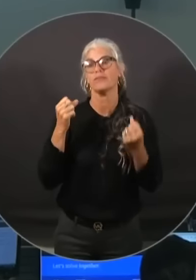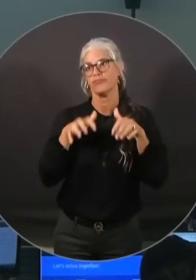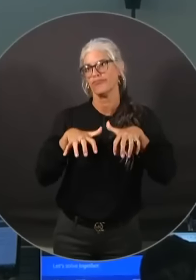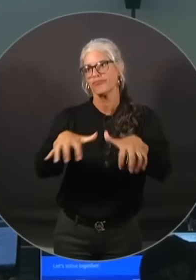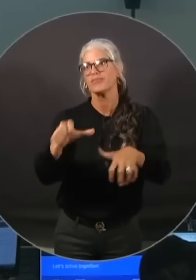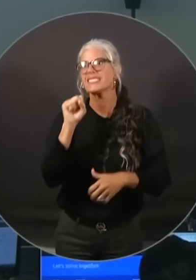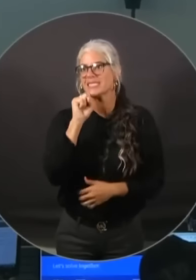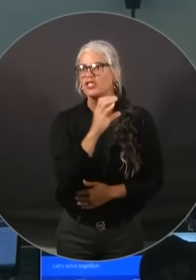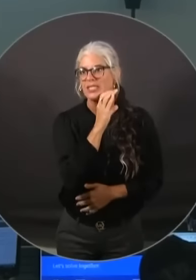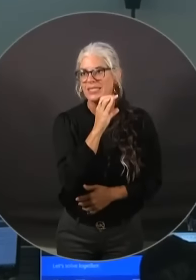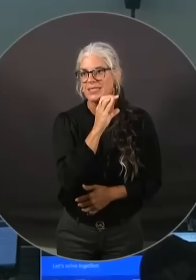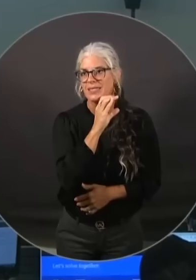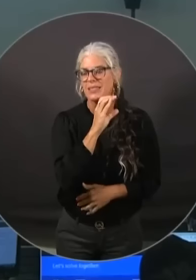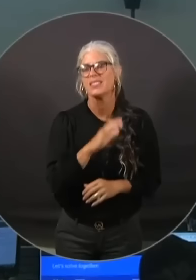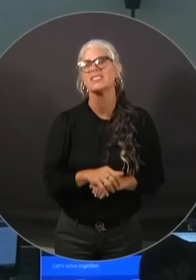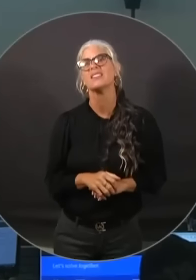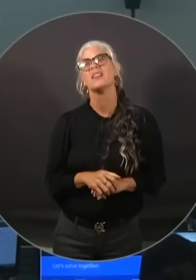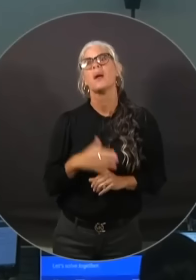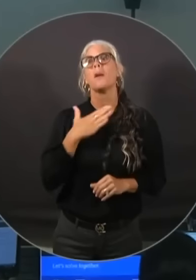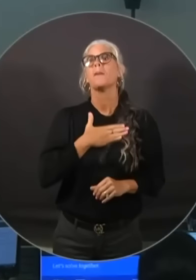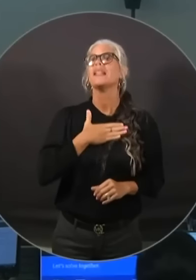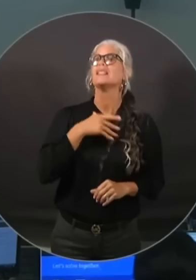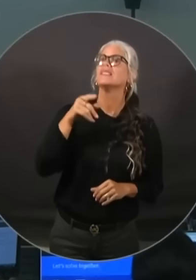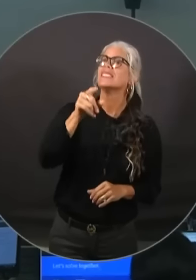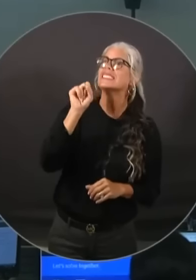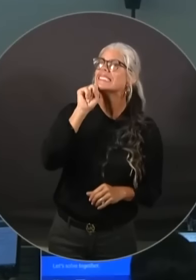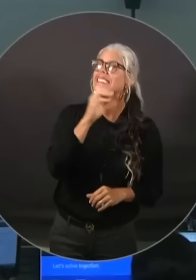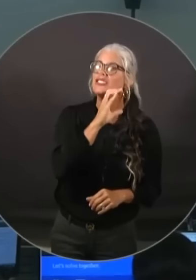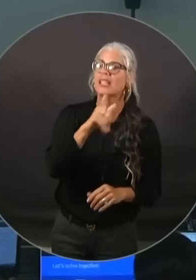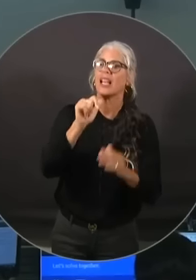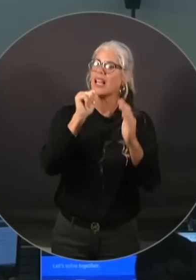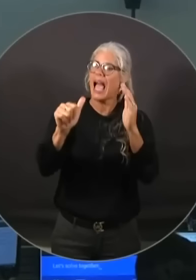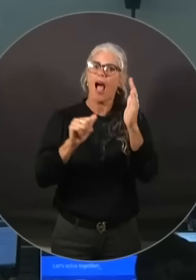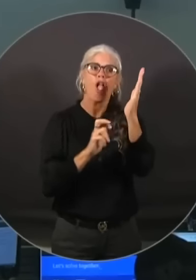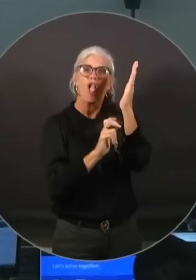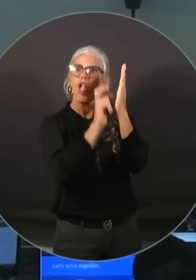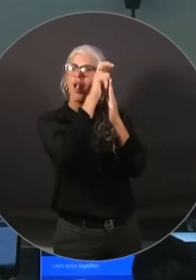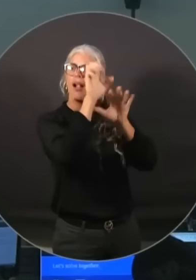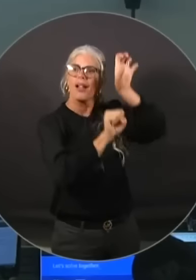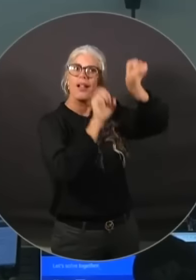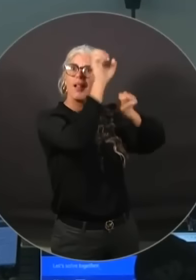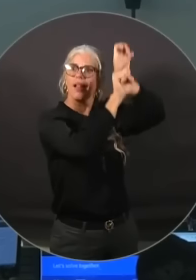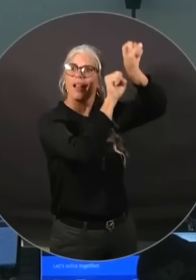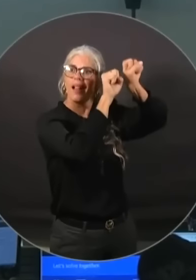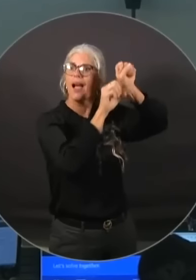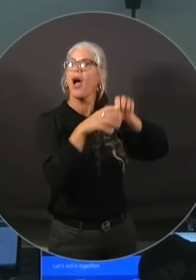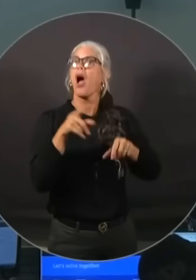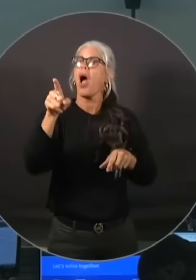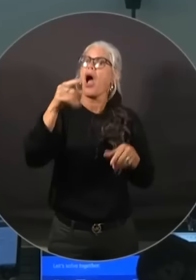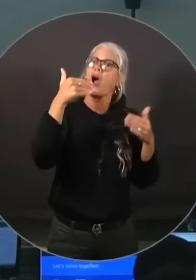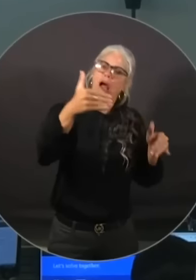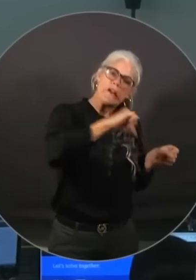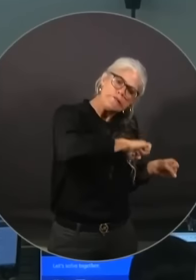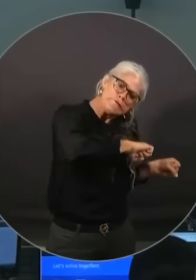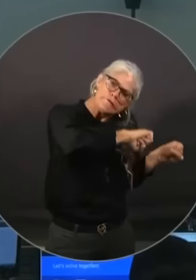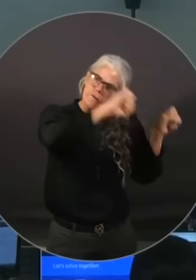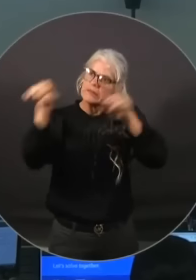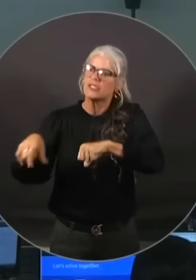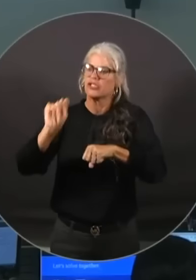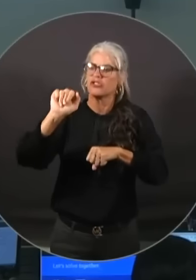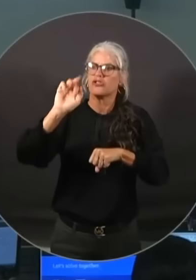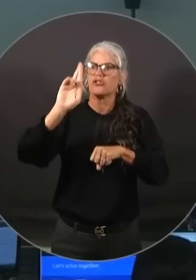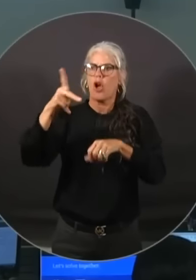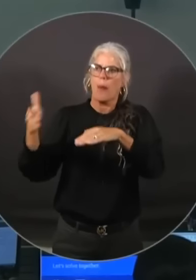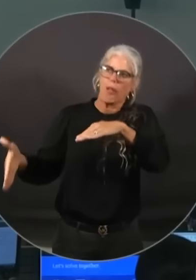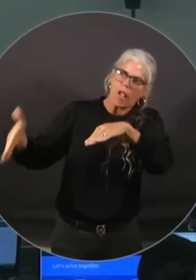Please do not get up on a ladder. Do not try to put a tarp on a roof. Do not try to cut a limb. We